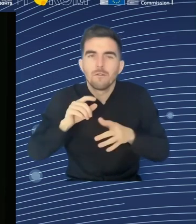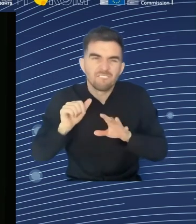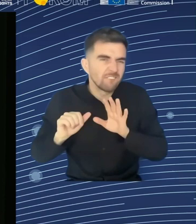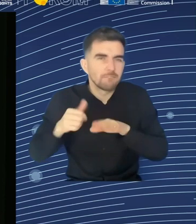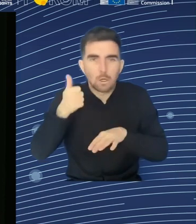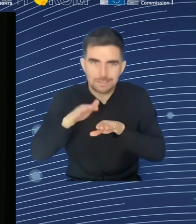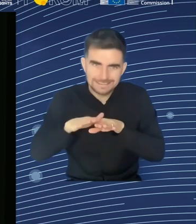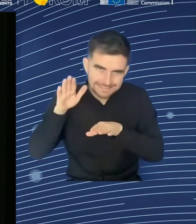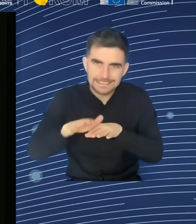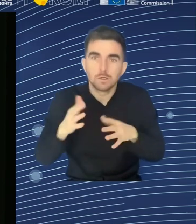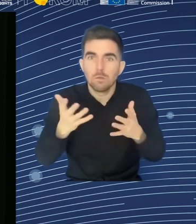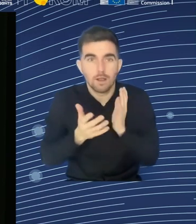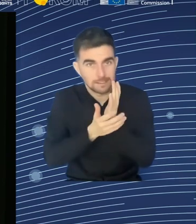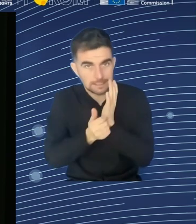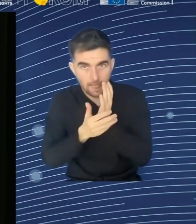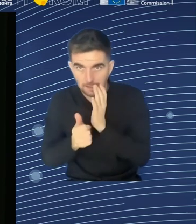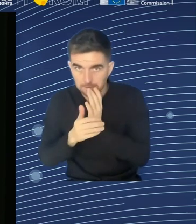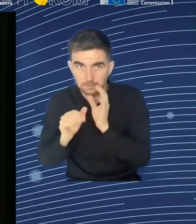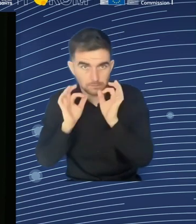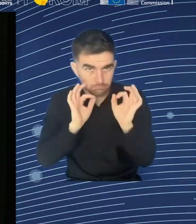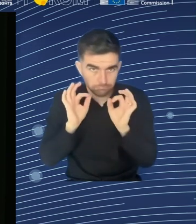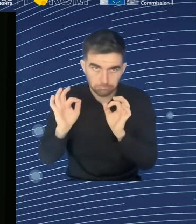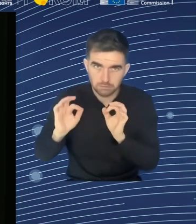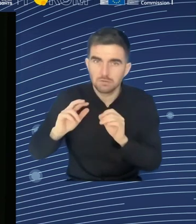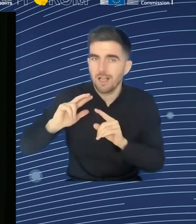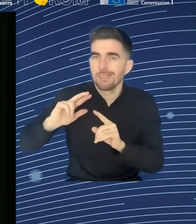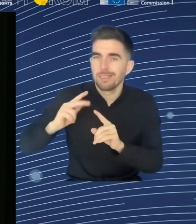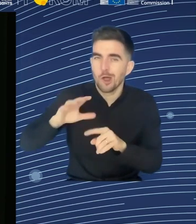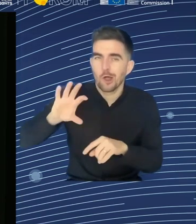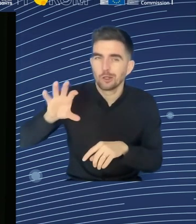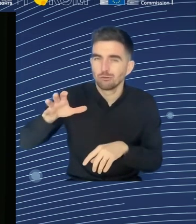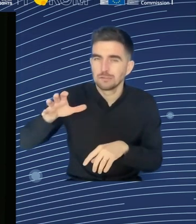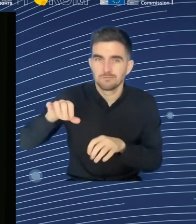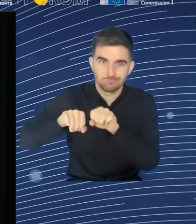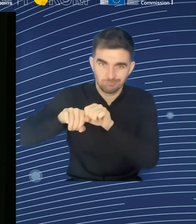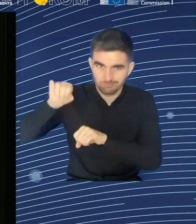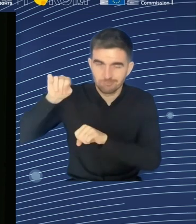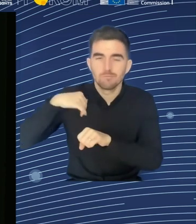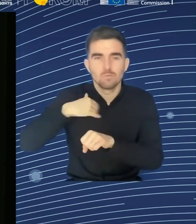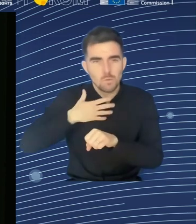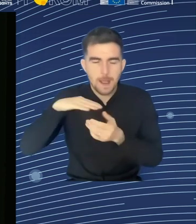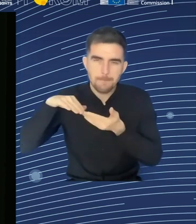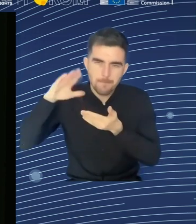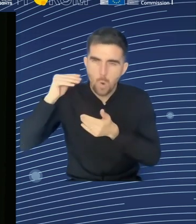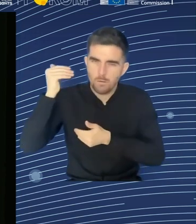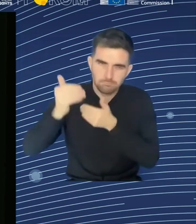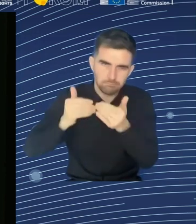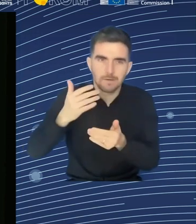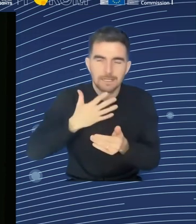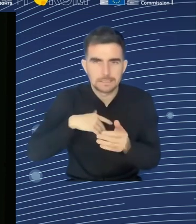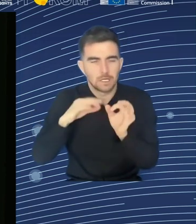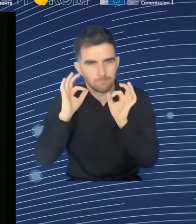to start at home. And the reality today is that it's quite difficult within Europe to do that. Because a lot of the